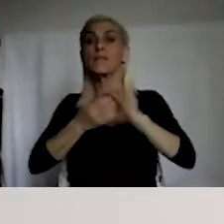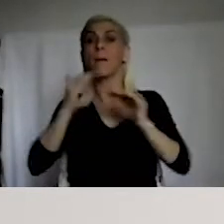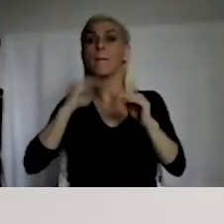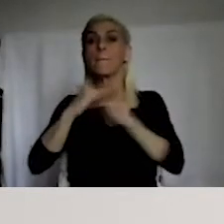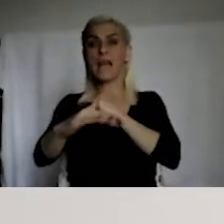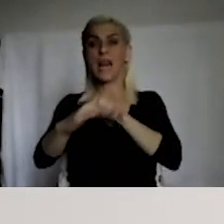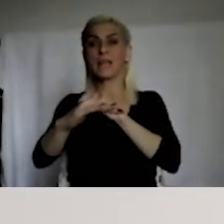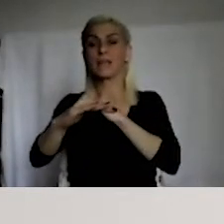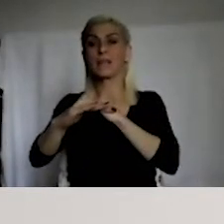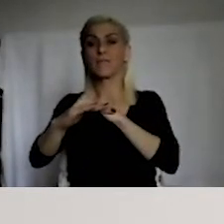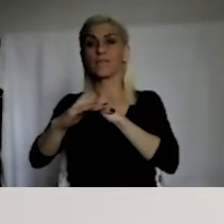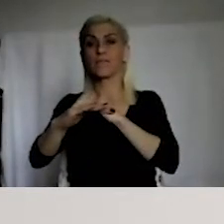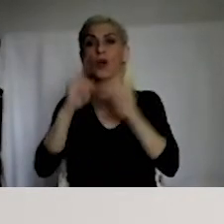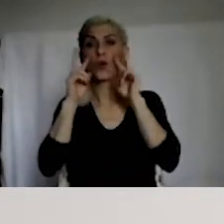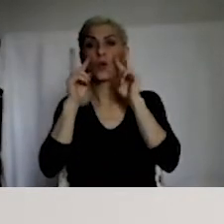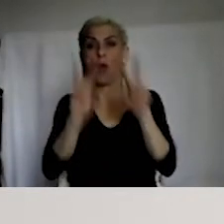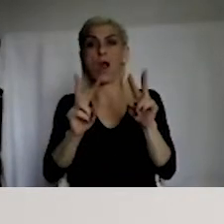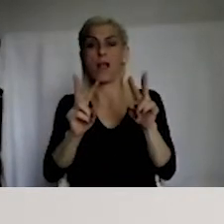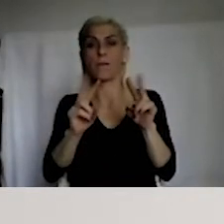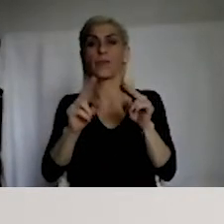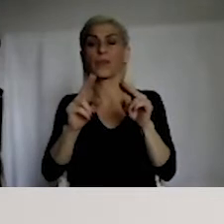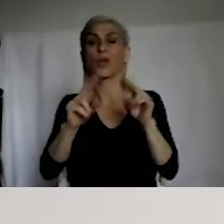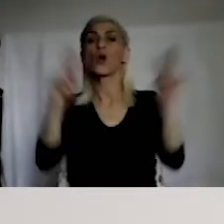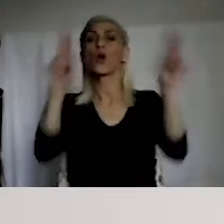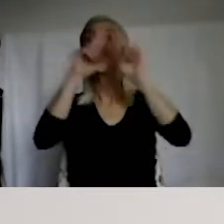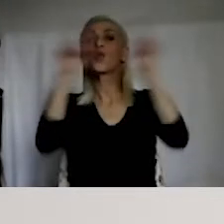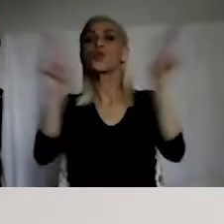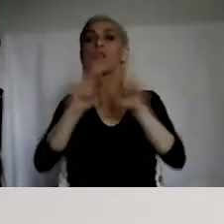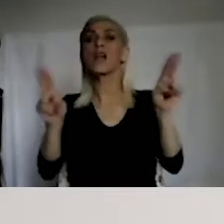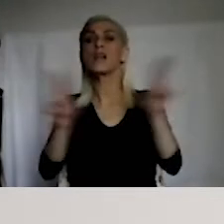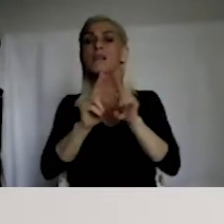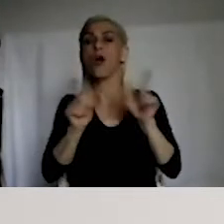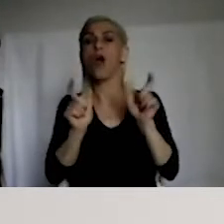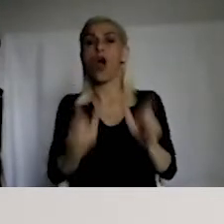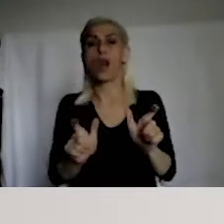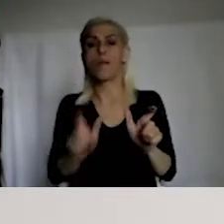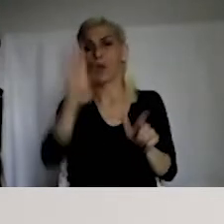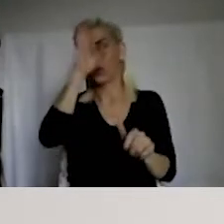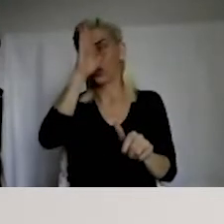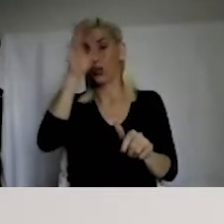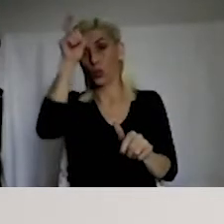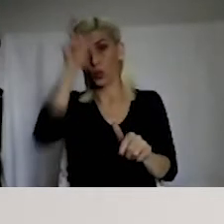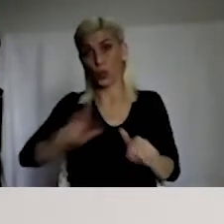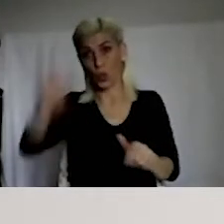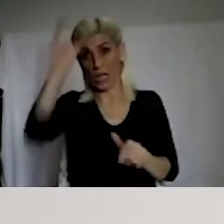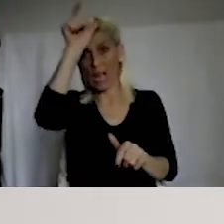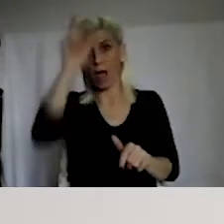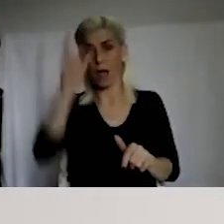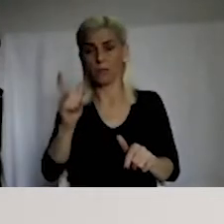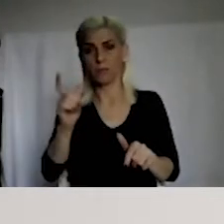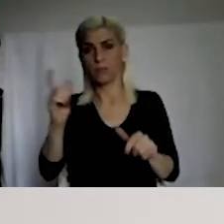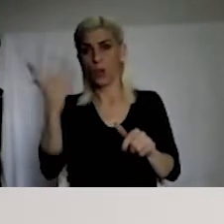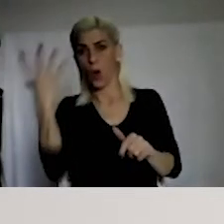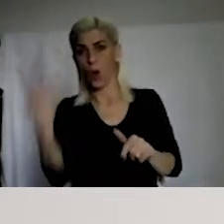And this institution is acting as the prevention mechanism vis-a-vis the UN.